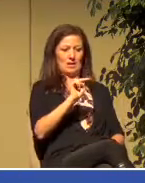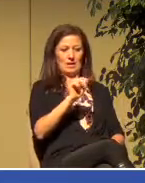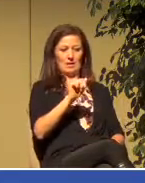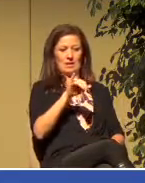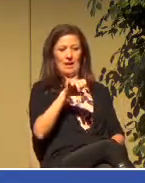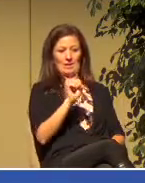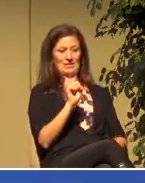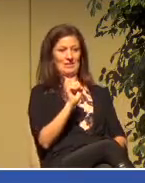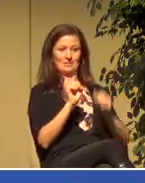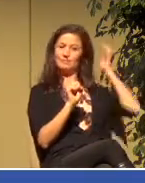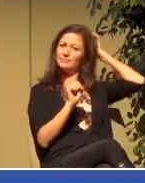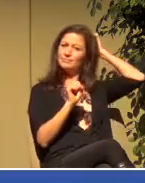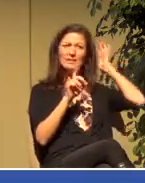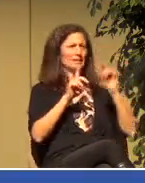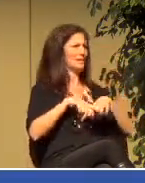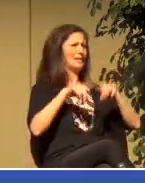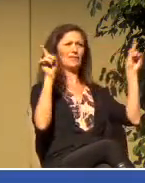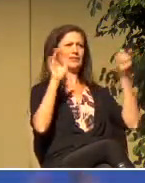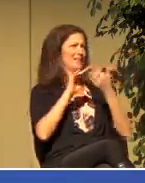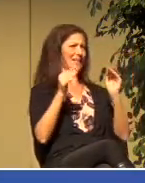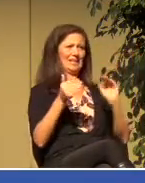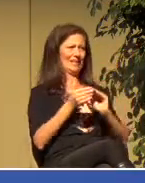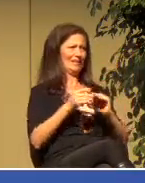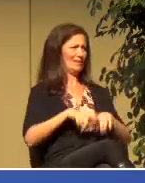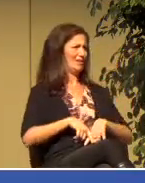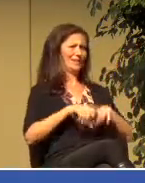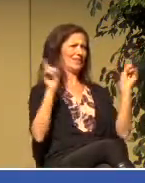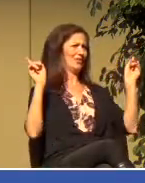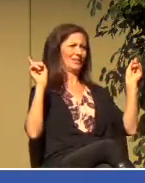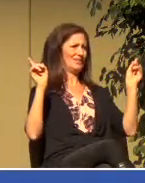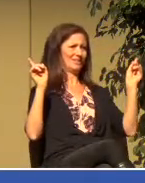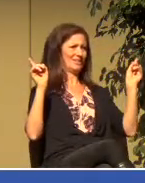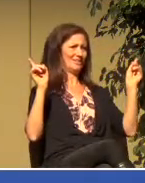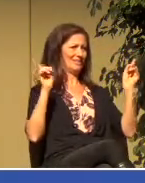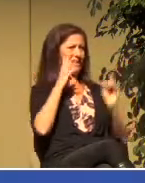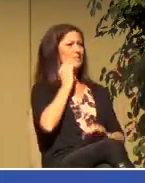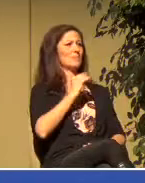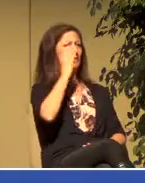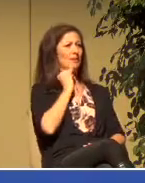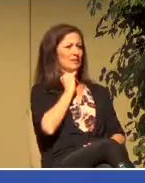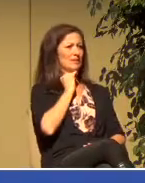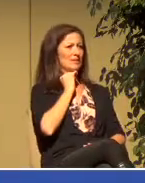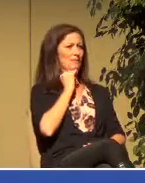completely different area. He receives a vision. He receives the command of God. Now go.